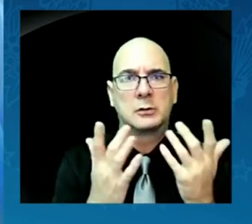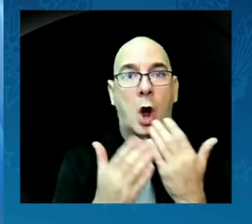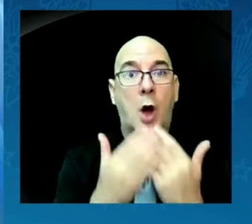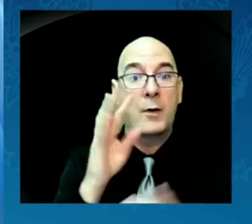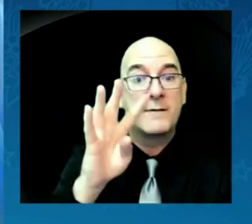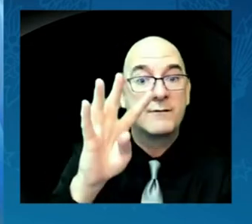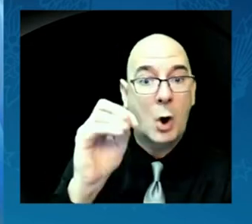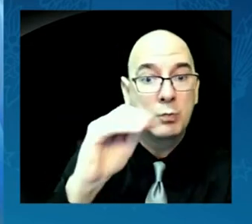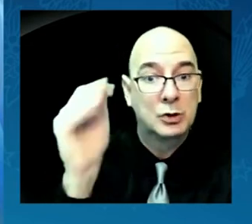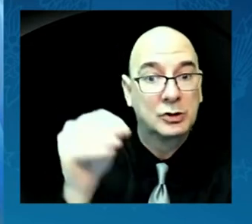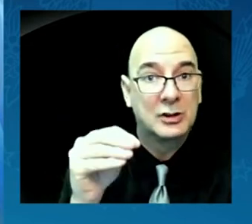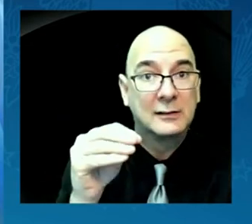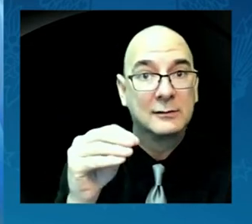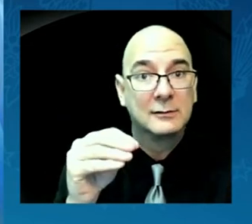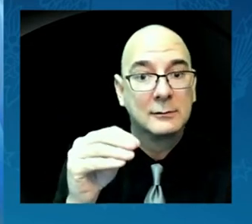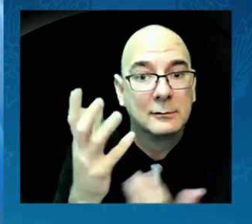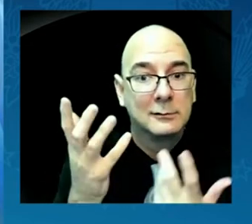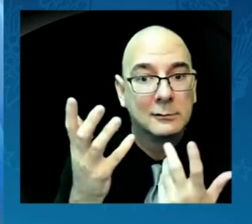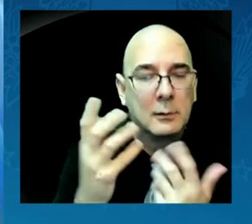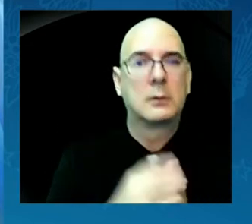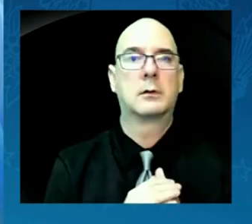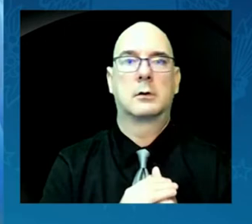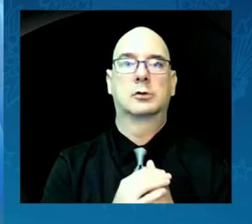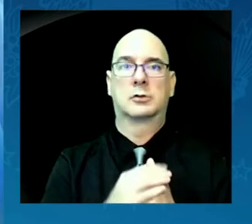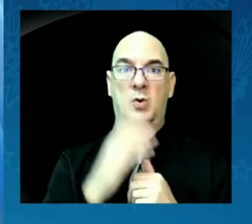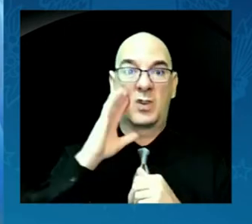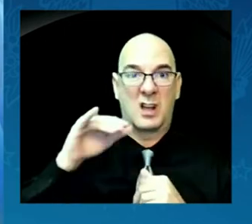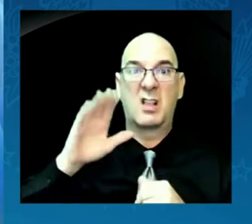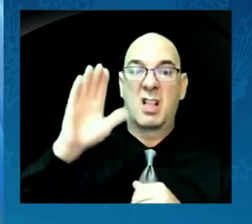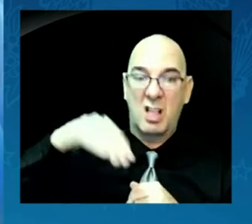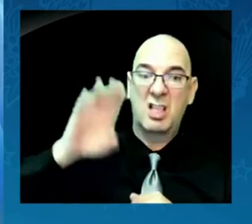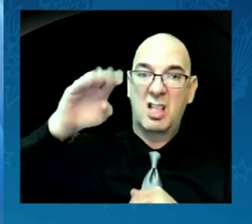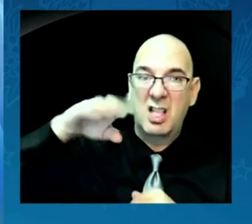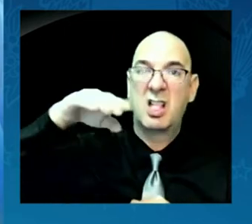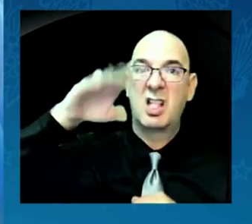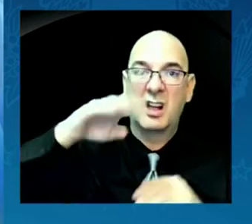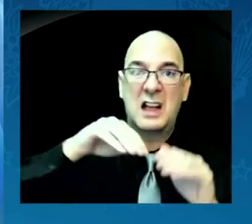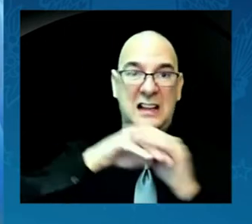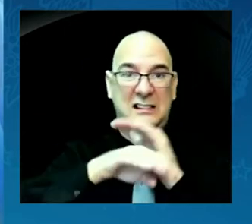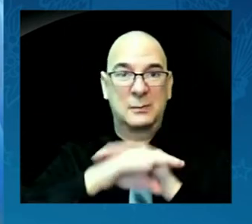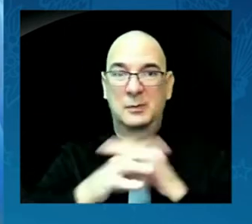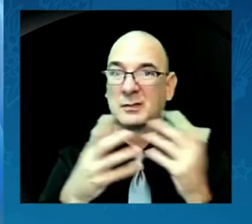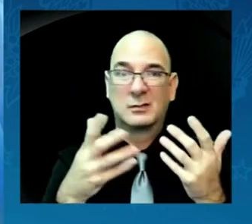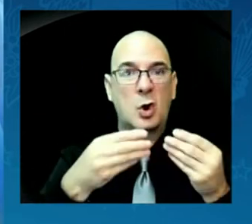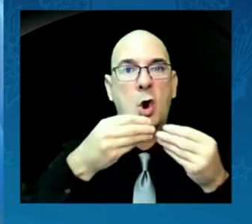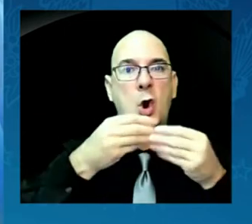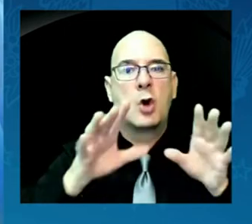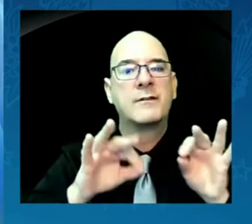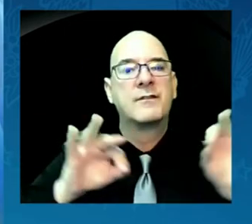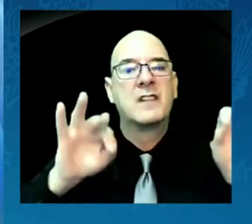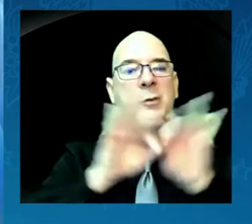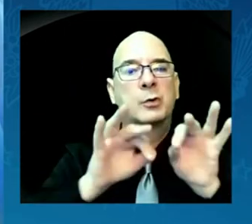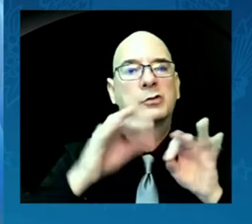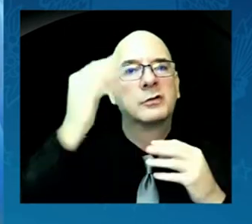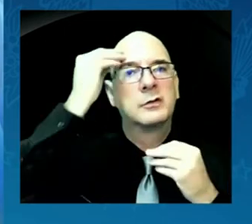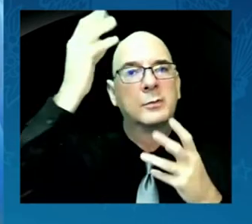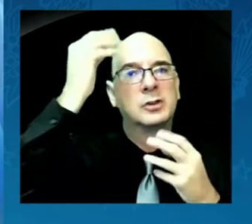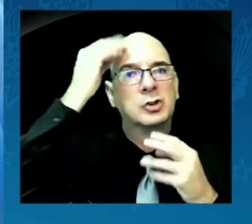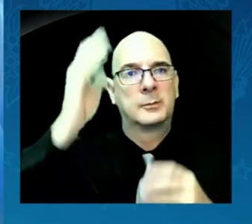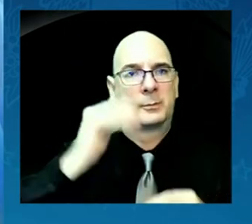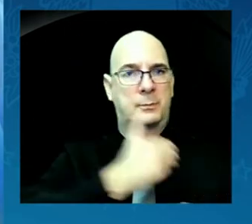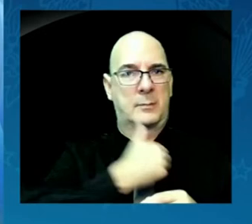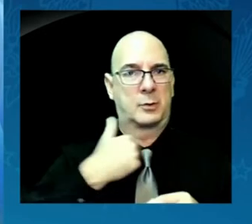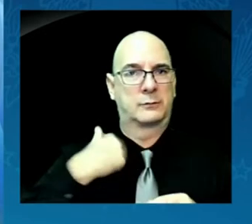access has resulted in a lack of vital services for members of his tribe, especially during the pandemic.